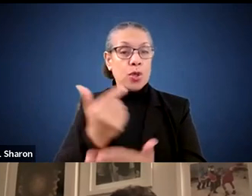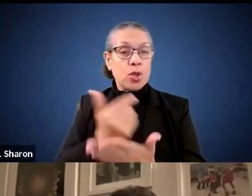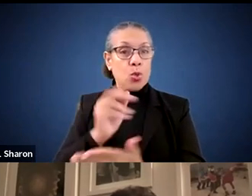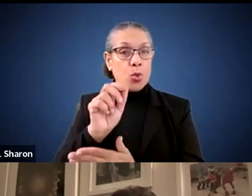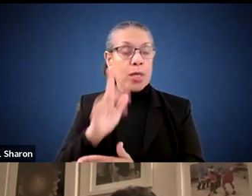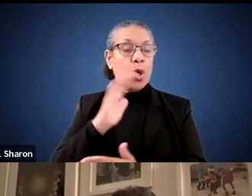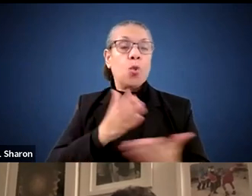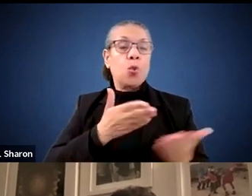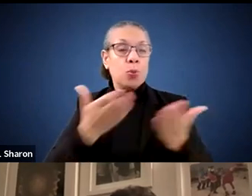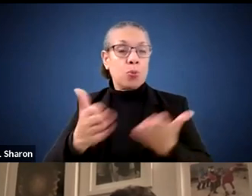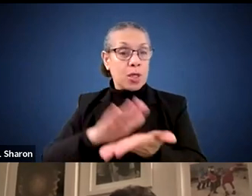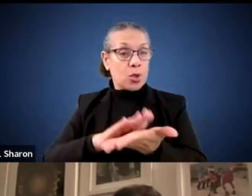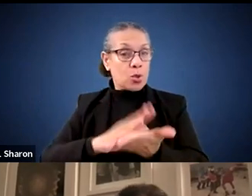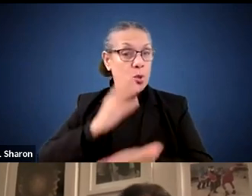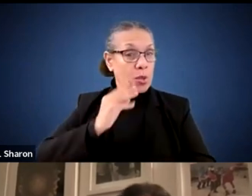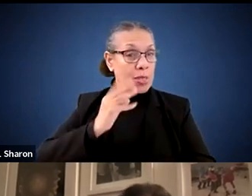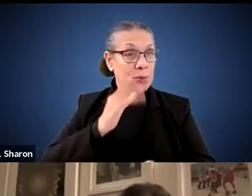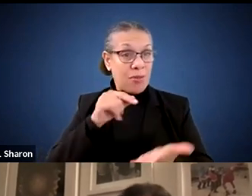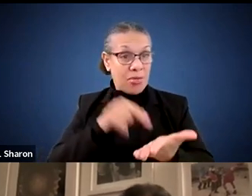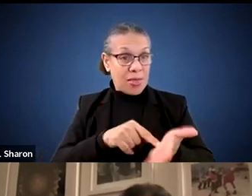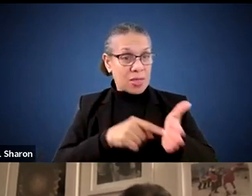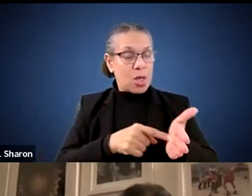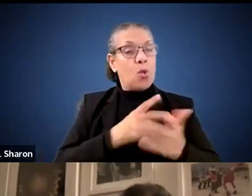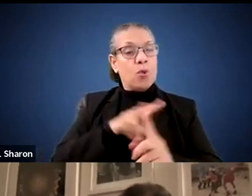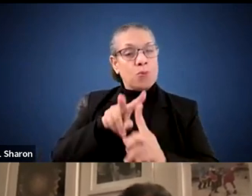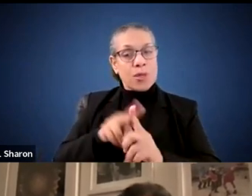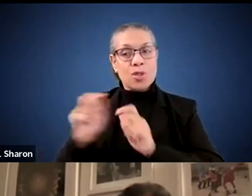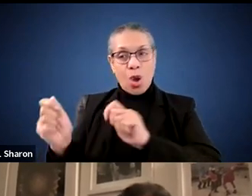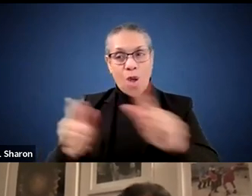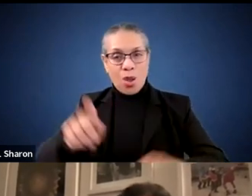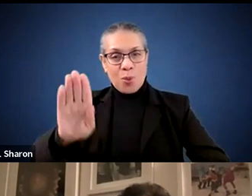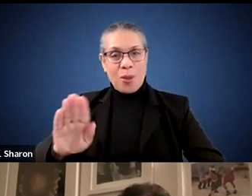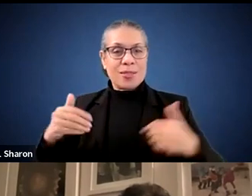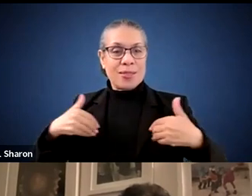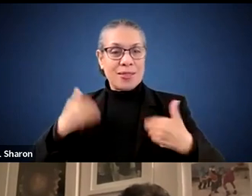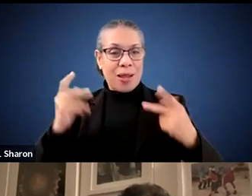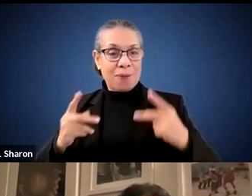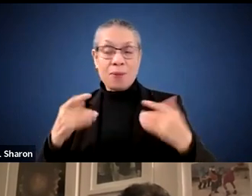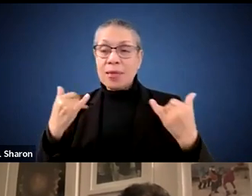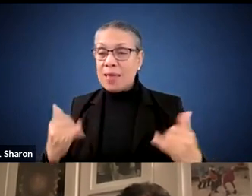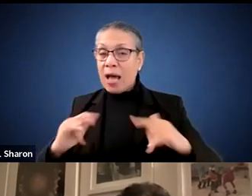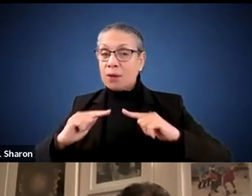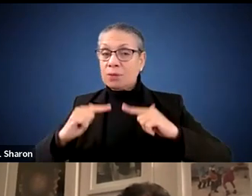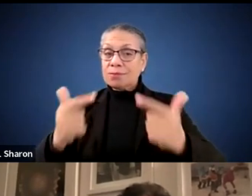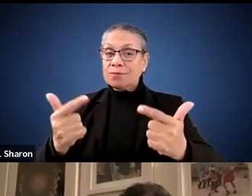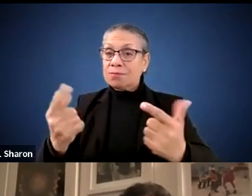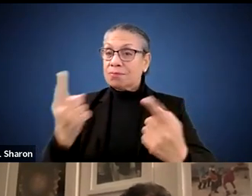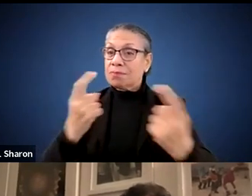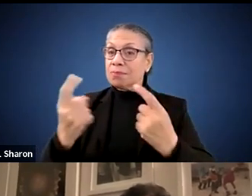be bringing that school experience to all Boston's young people. With that, I'd be glad to take any questions.